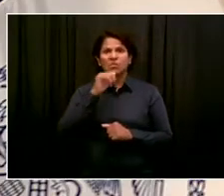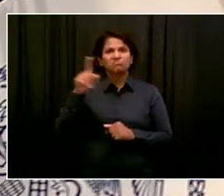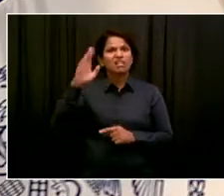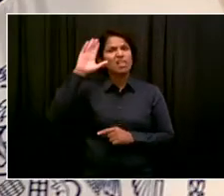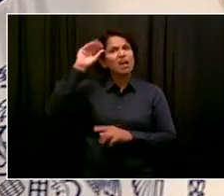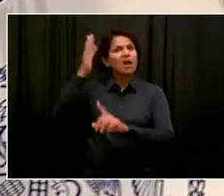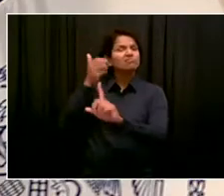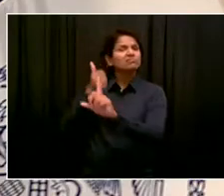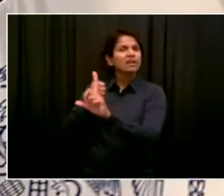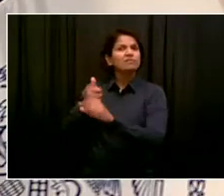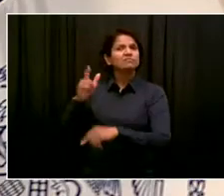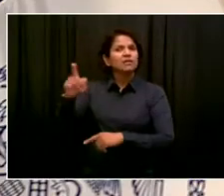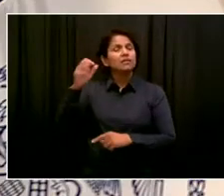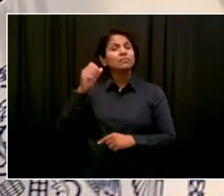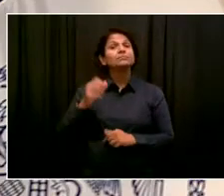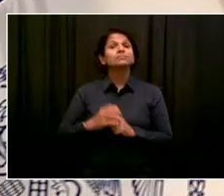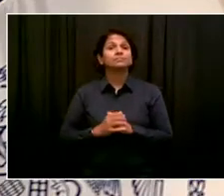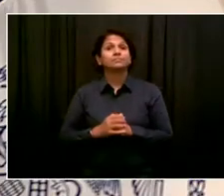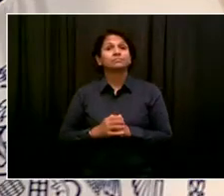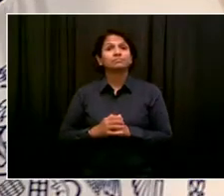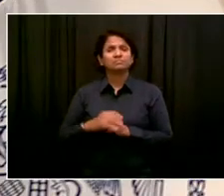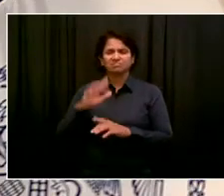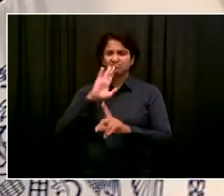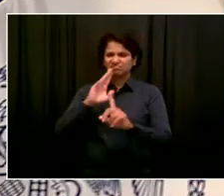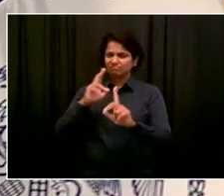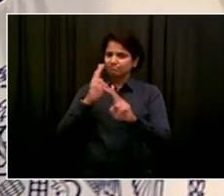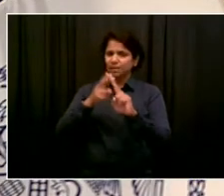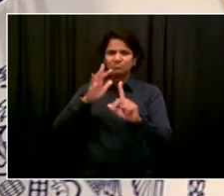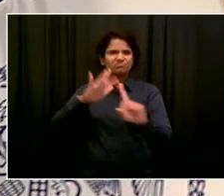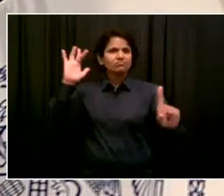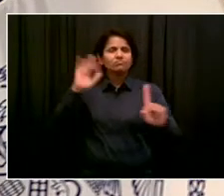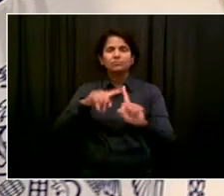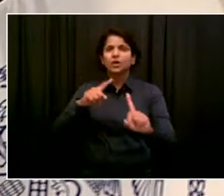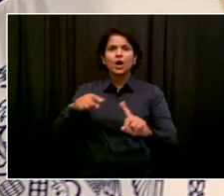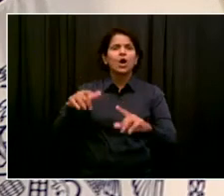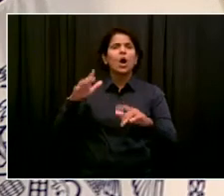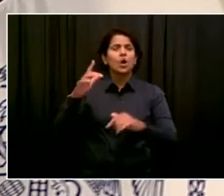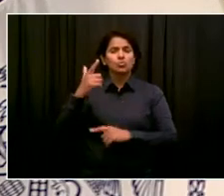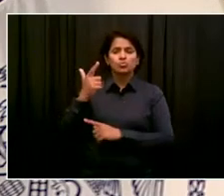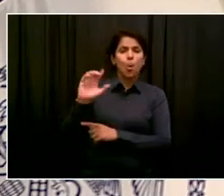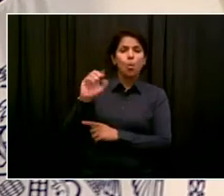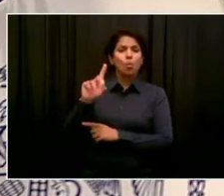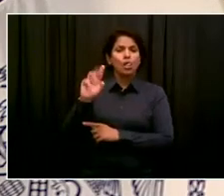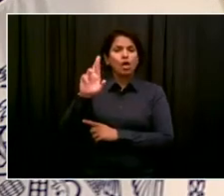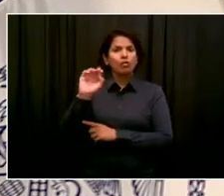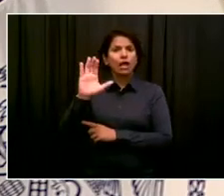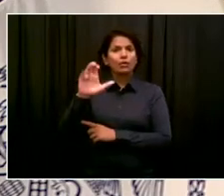recording artist, working on an amazing new project called Scarlet Fever.